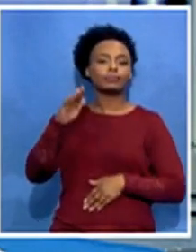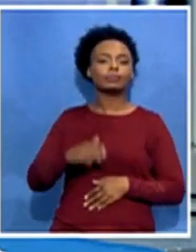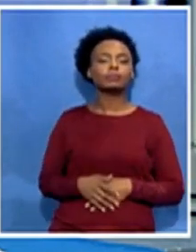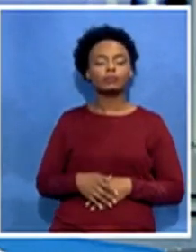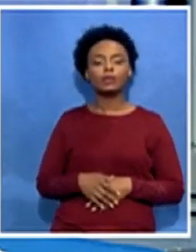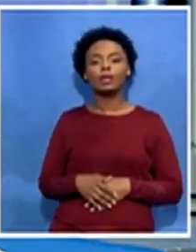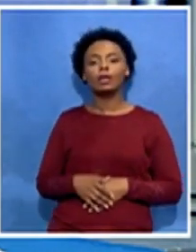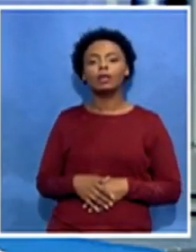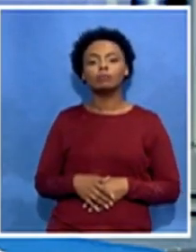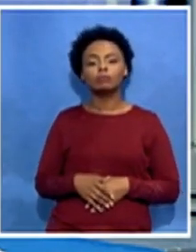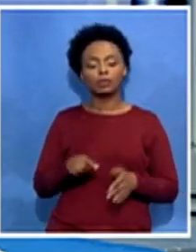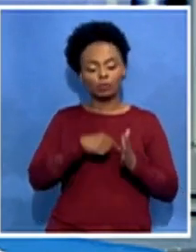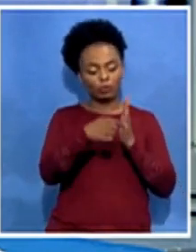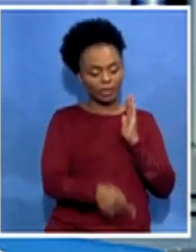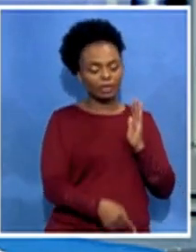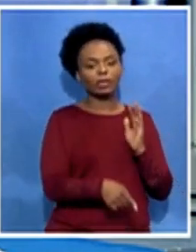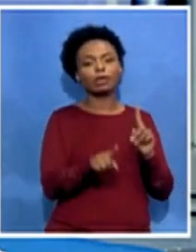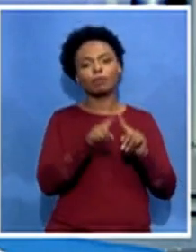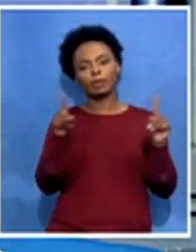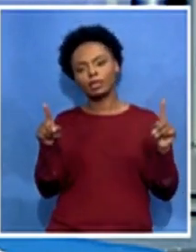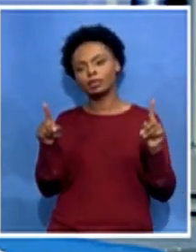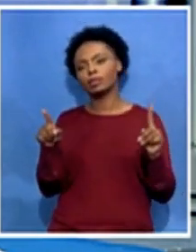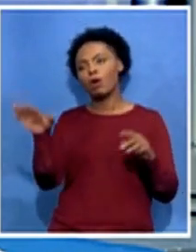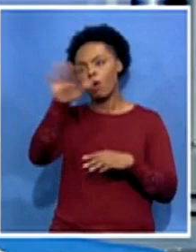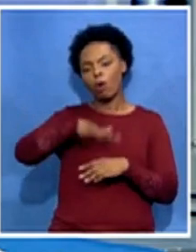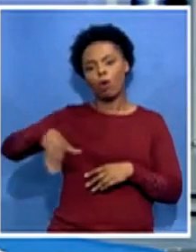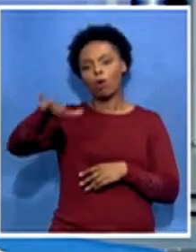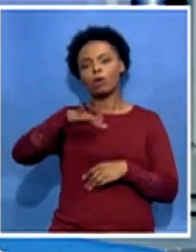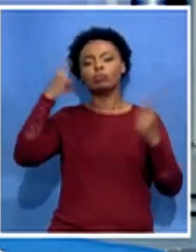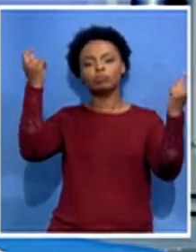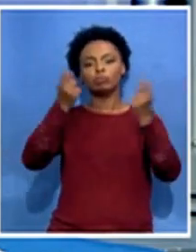commemorates the 27th uh anniversary of the 10th in that country